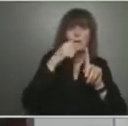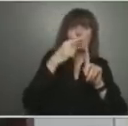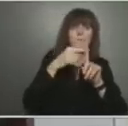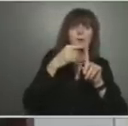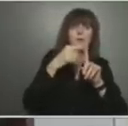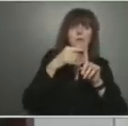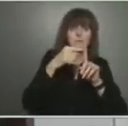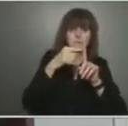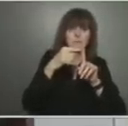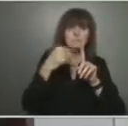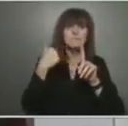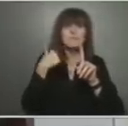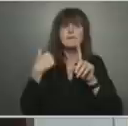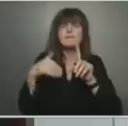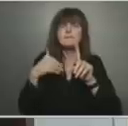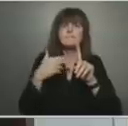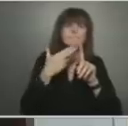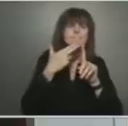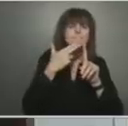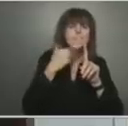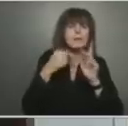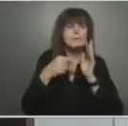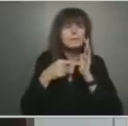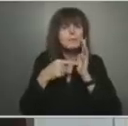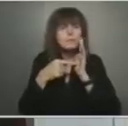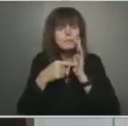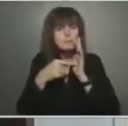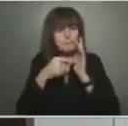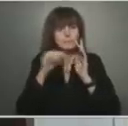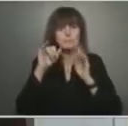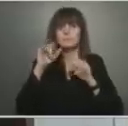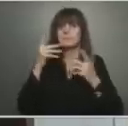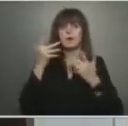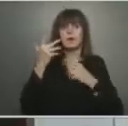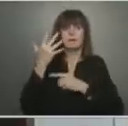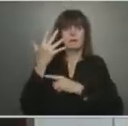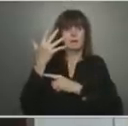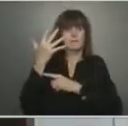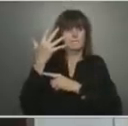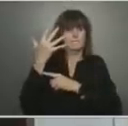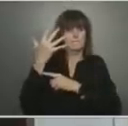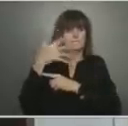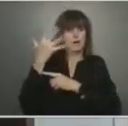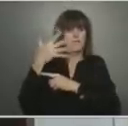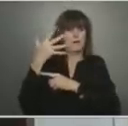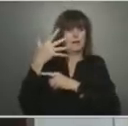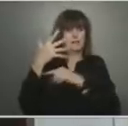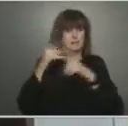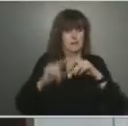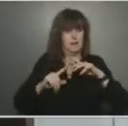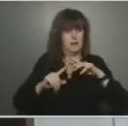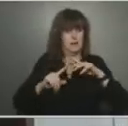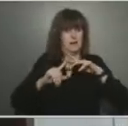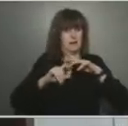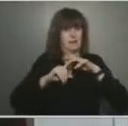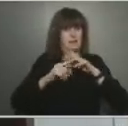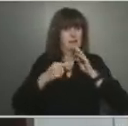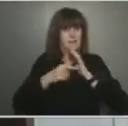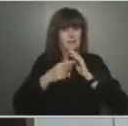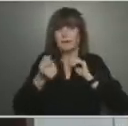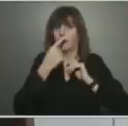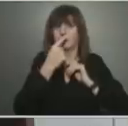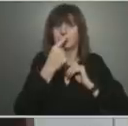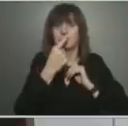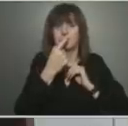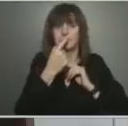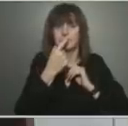be taken within five days of experienced symptoms for it to be effective. And the early data on antivirals is